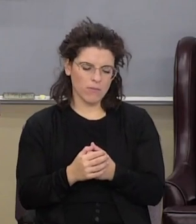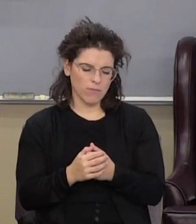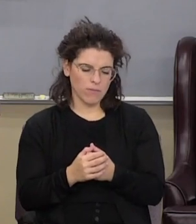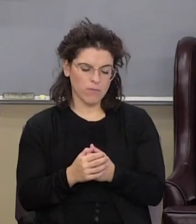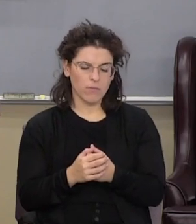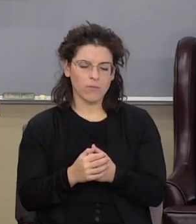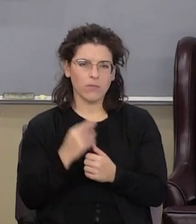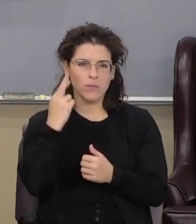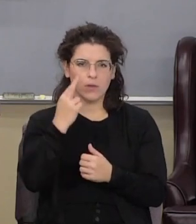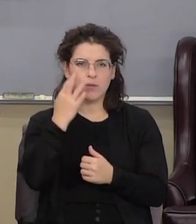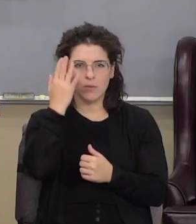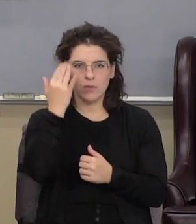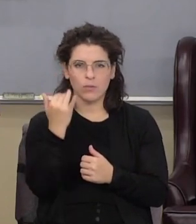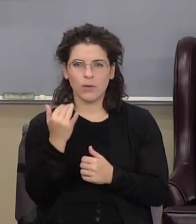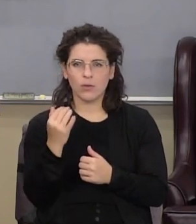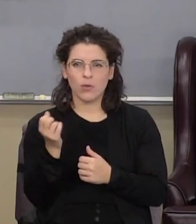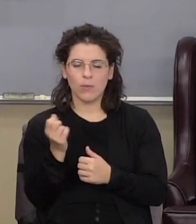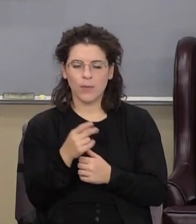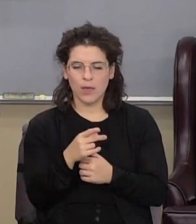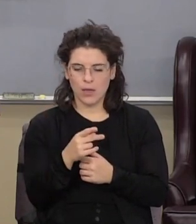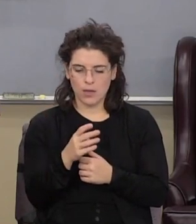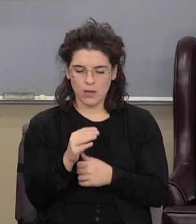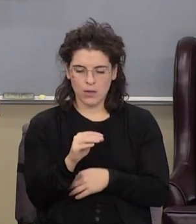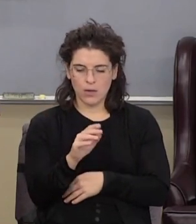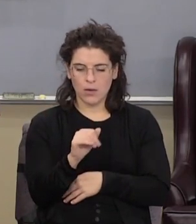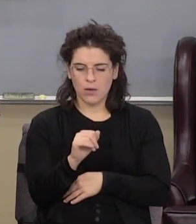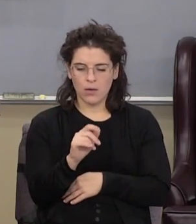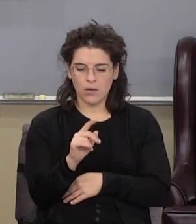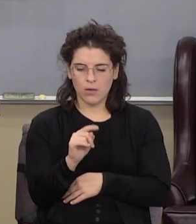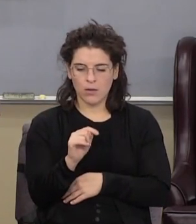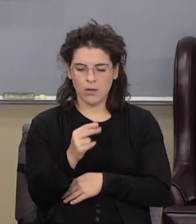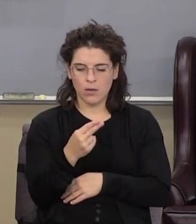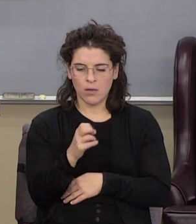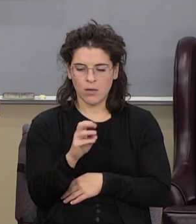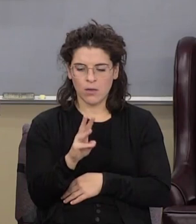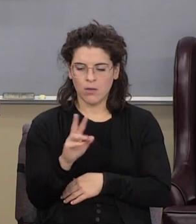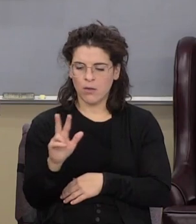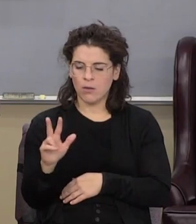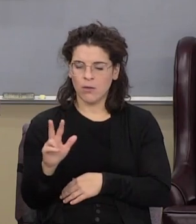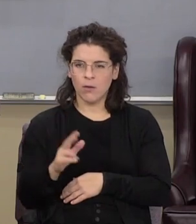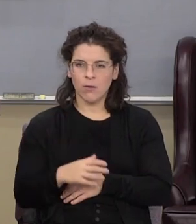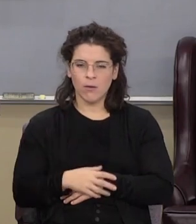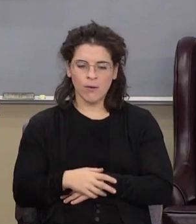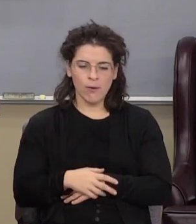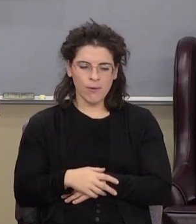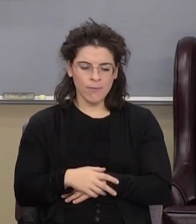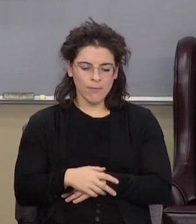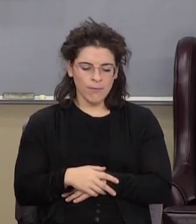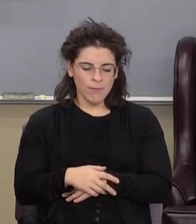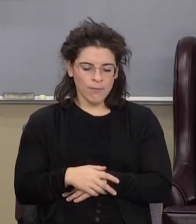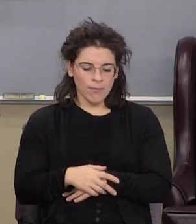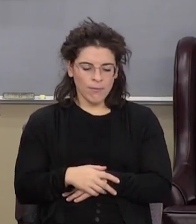that's the reason go back with me to Matthew chapter 3 that this is the reason